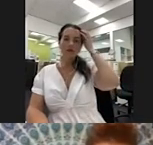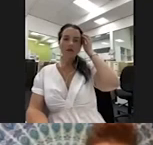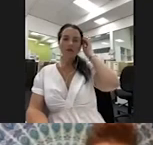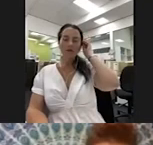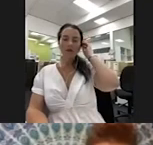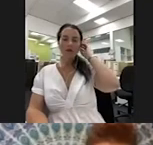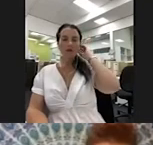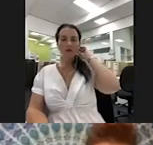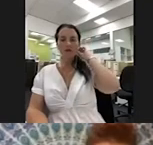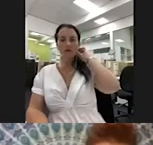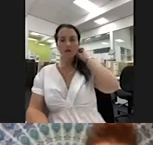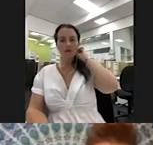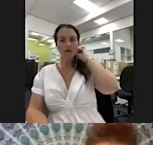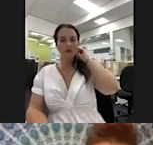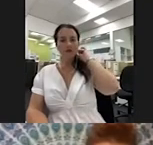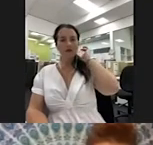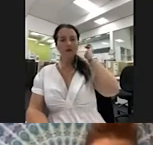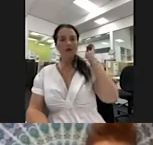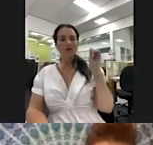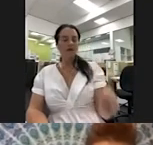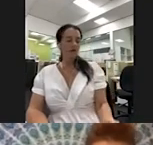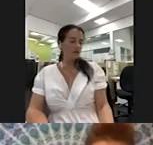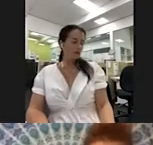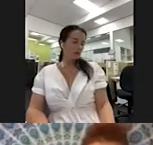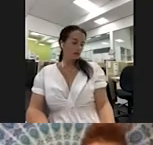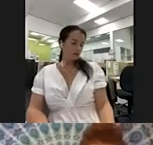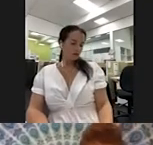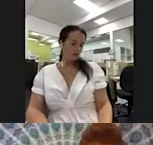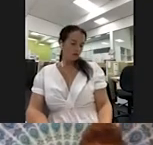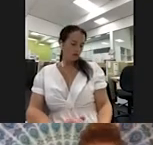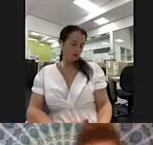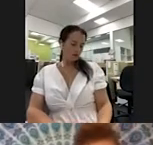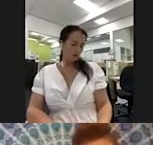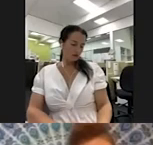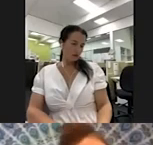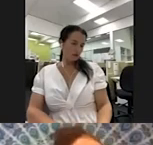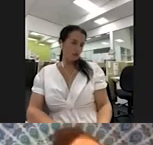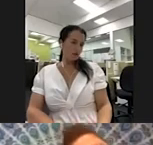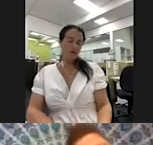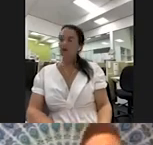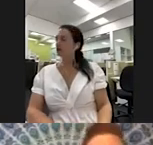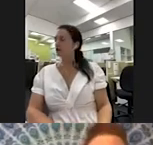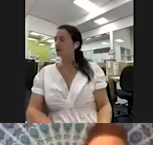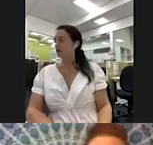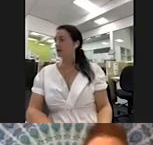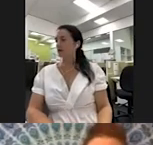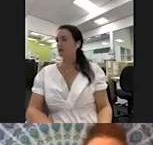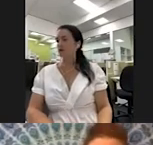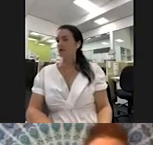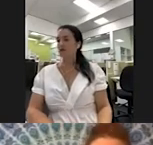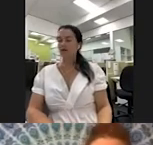the Executive Director of Community Connections and one of the original campaigners for the NDIS back in 2012